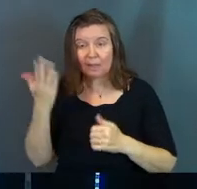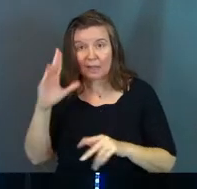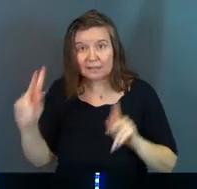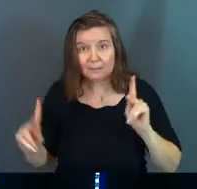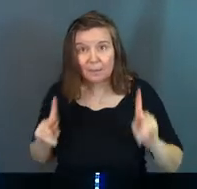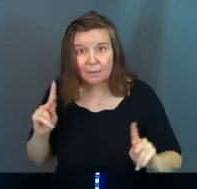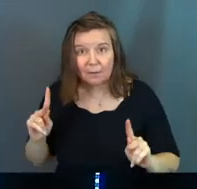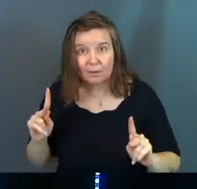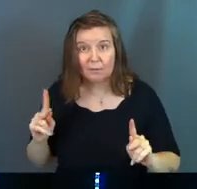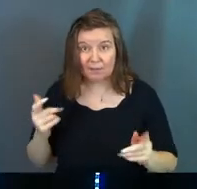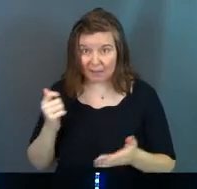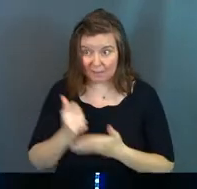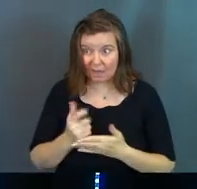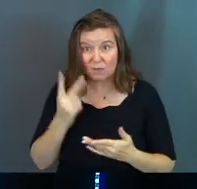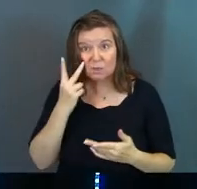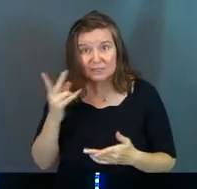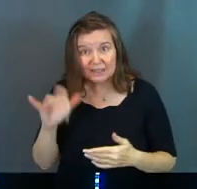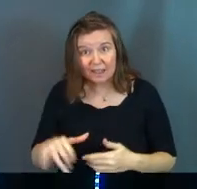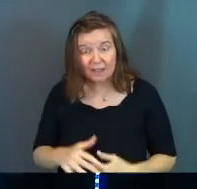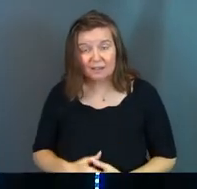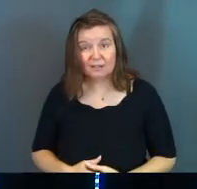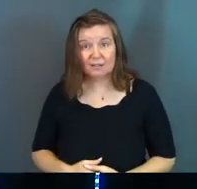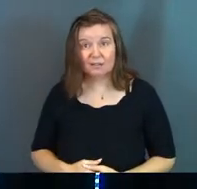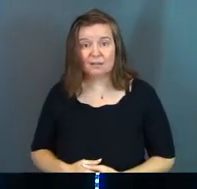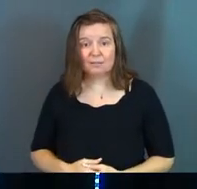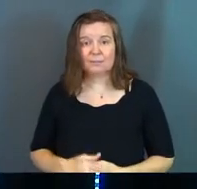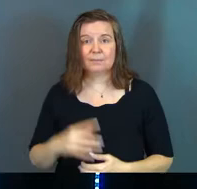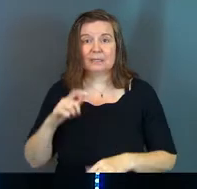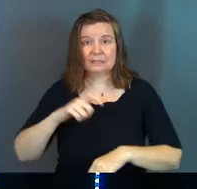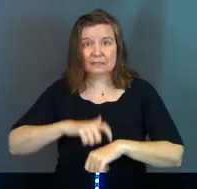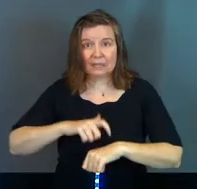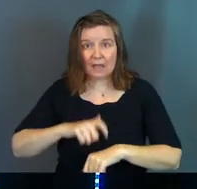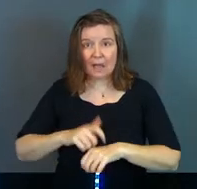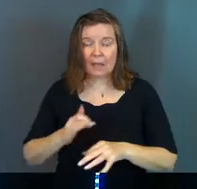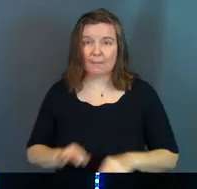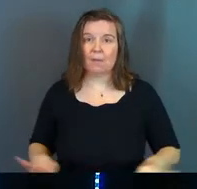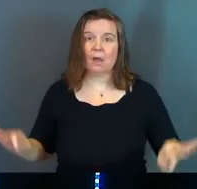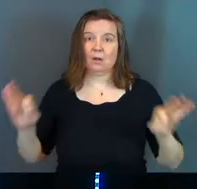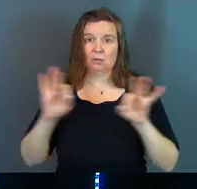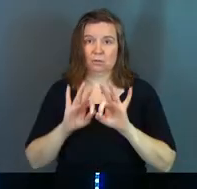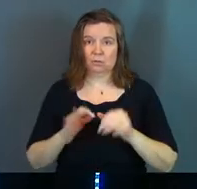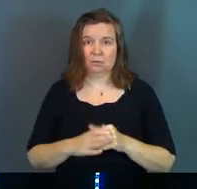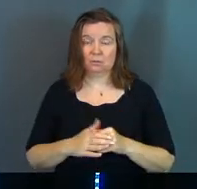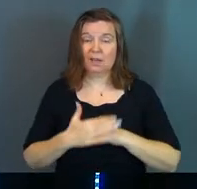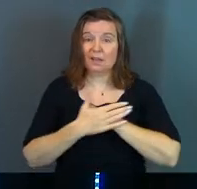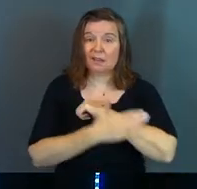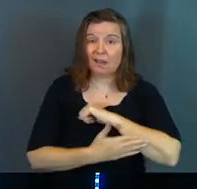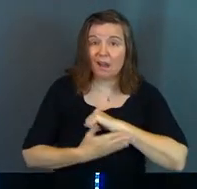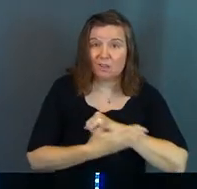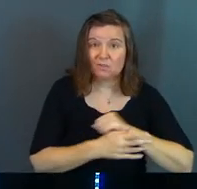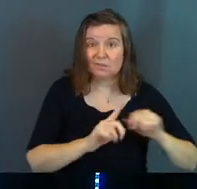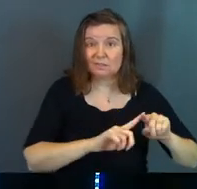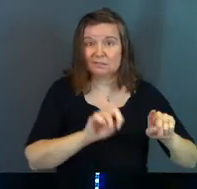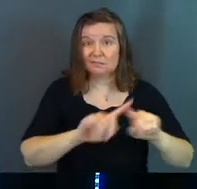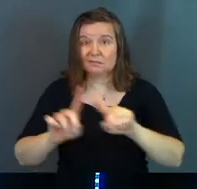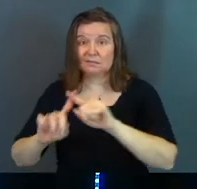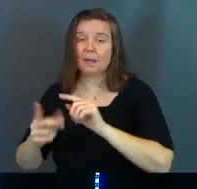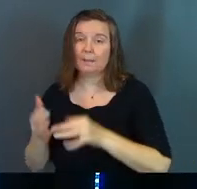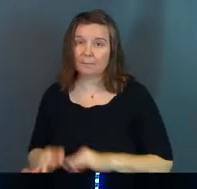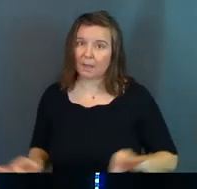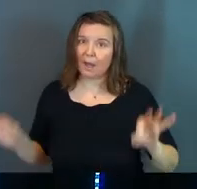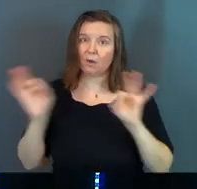God's people. Amen. Are you seeing all this? Time matters. Countries matter.